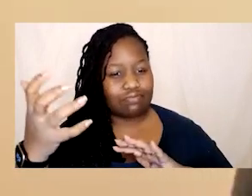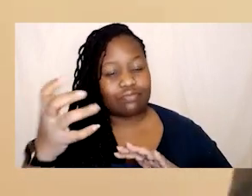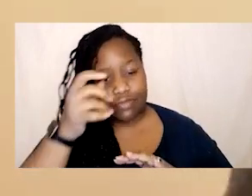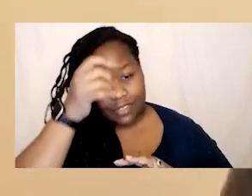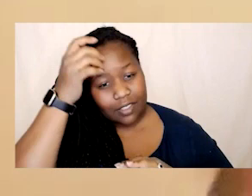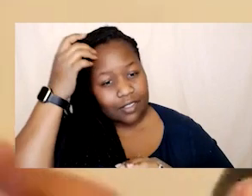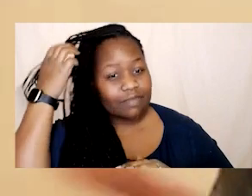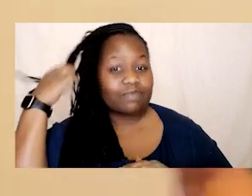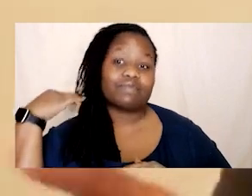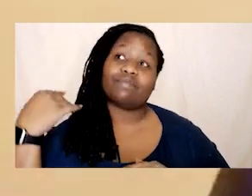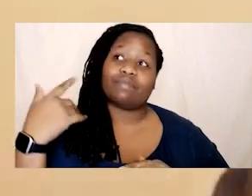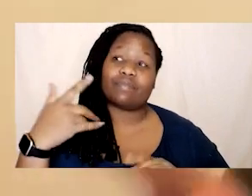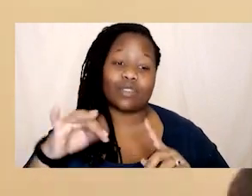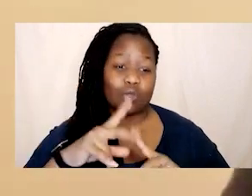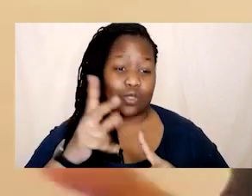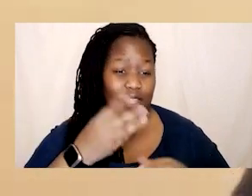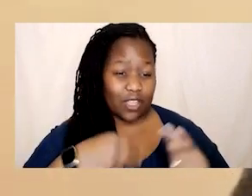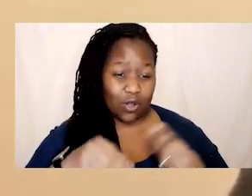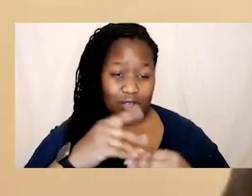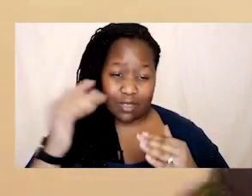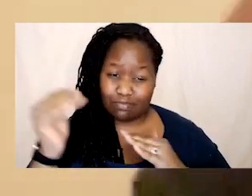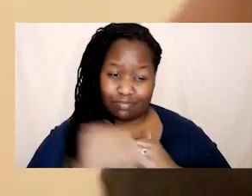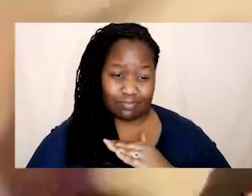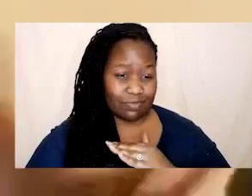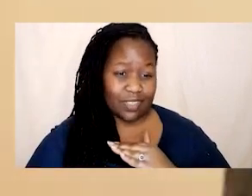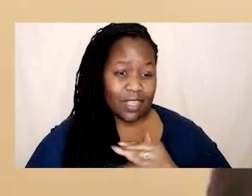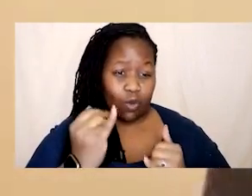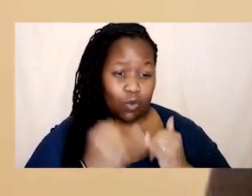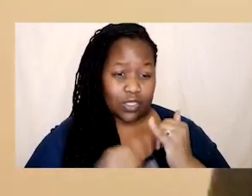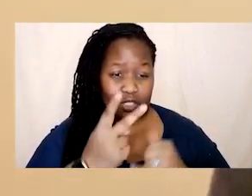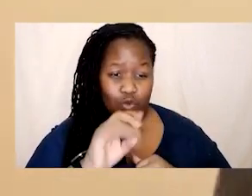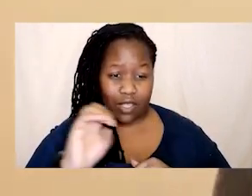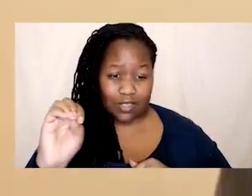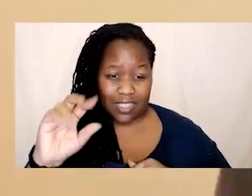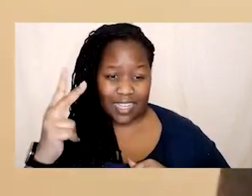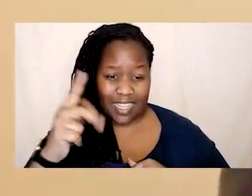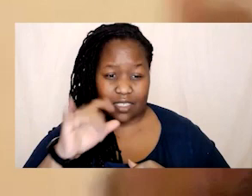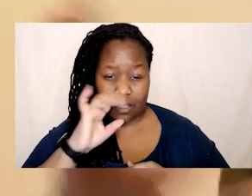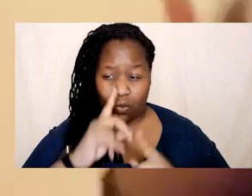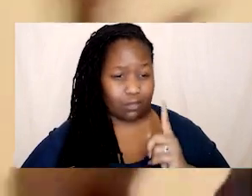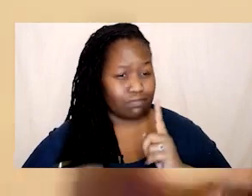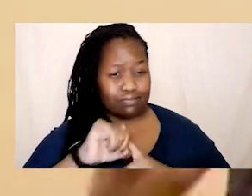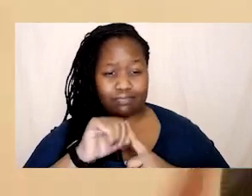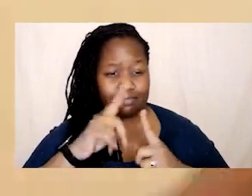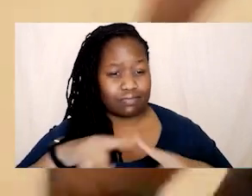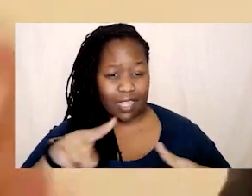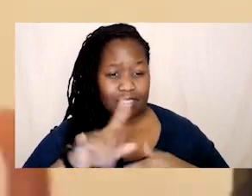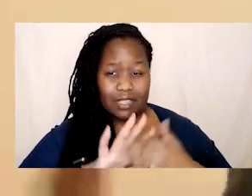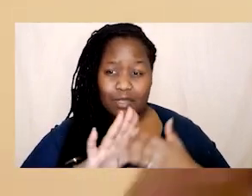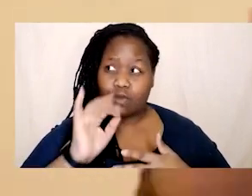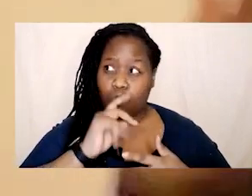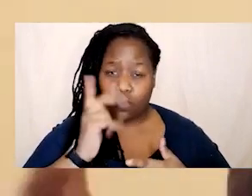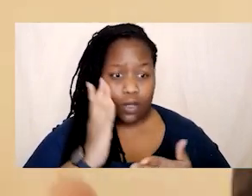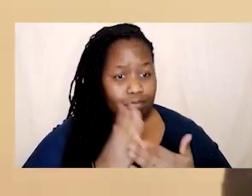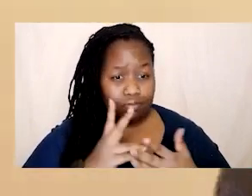has been this bad even when it was like the 2008 recession right like that is going to impact us in some way and so of course we're going to feel a little bit